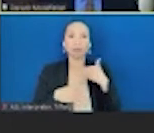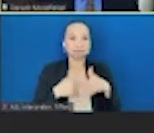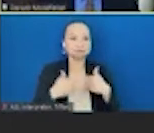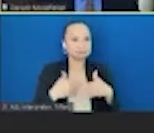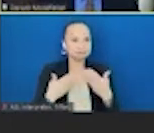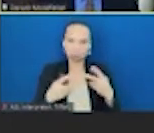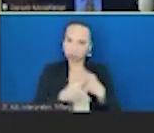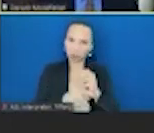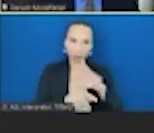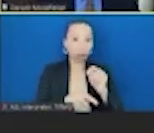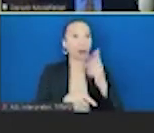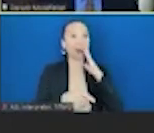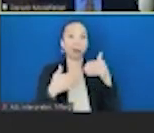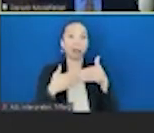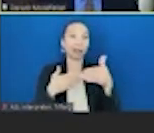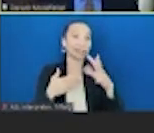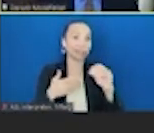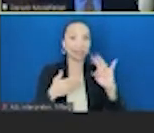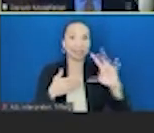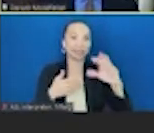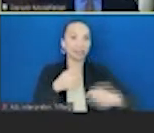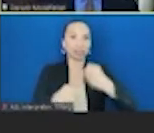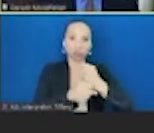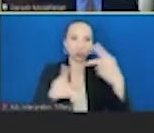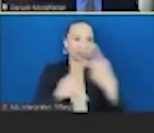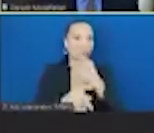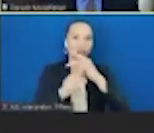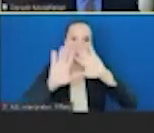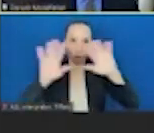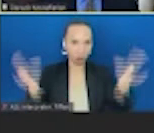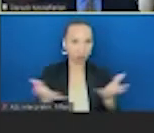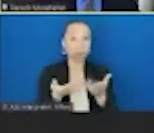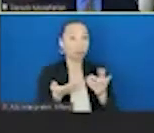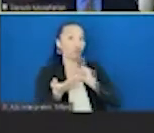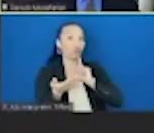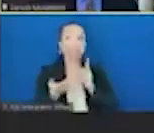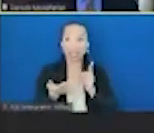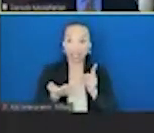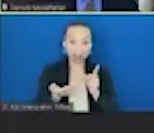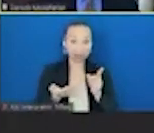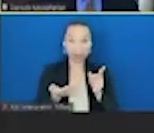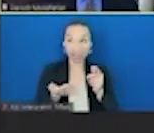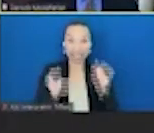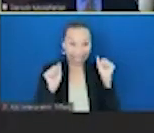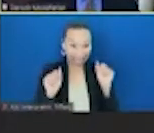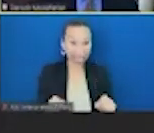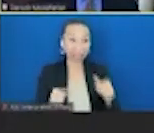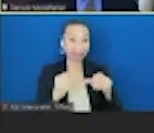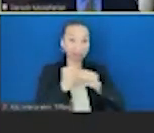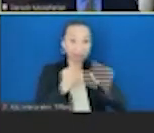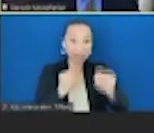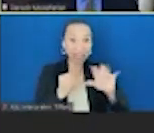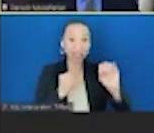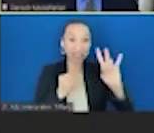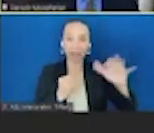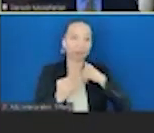50 or 75 years to figure out all this stuff. We don't have 50 or 75 years as I've showed you. So we really need a national